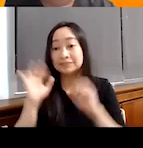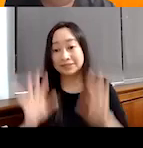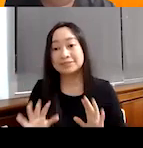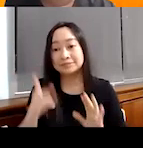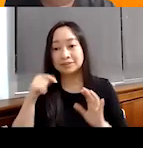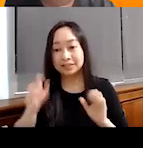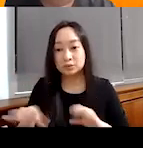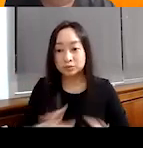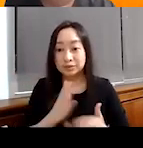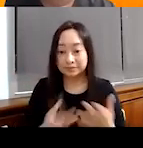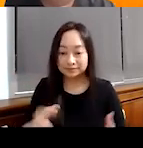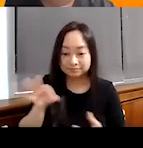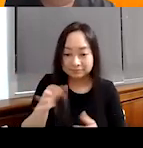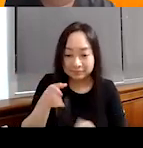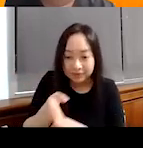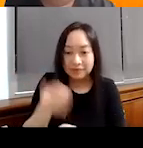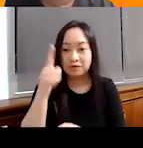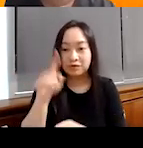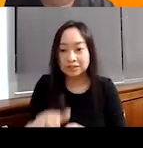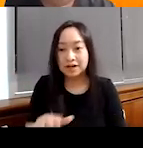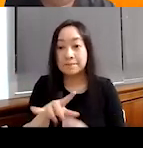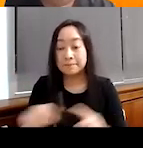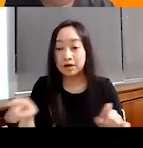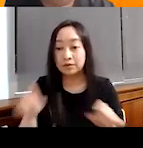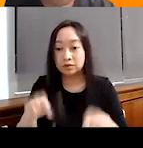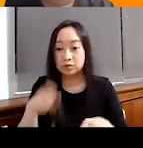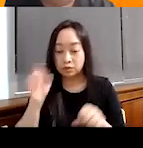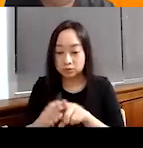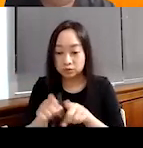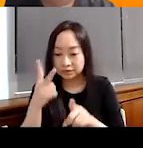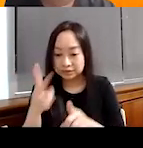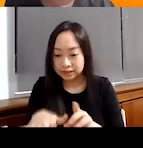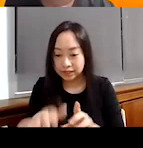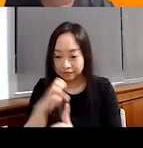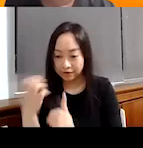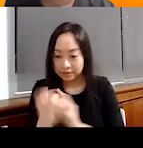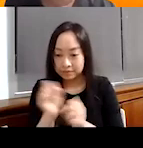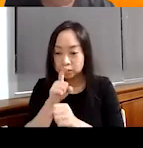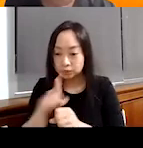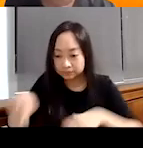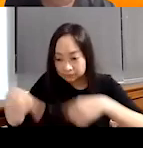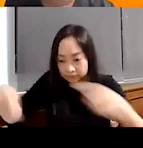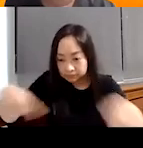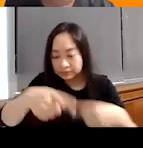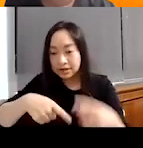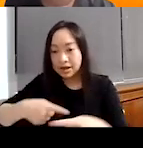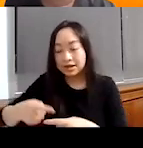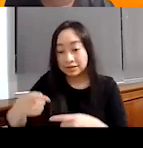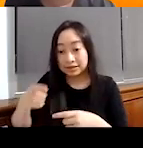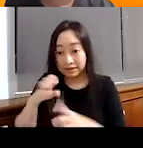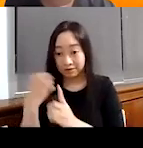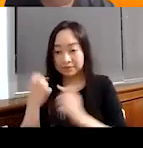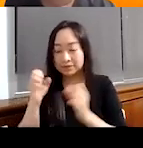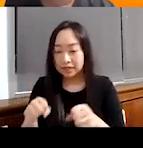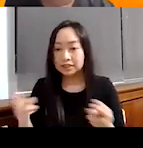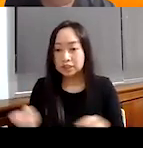do something directly for the child, but then we can also look at the child's environment and make sure that it's an environment that can nurture a child and can